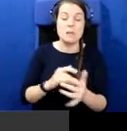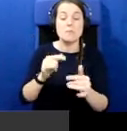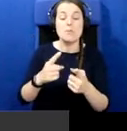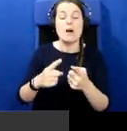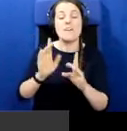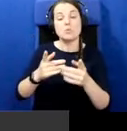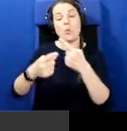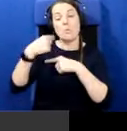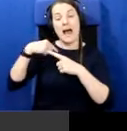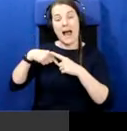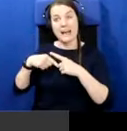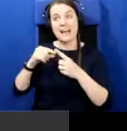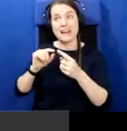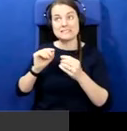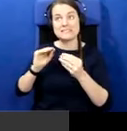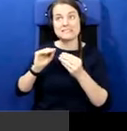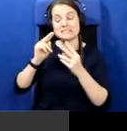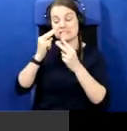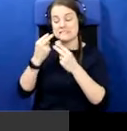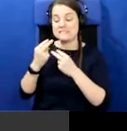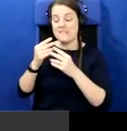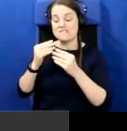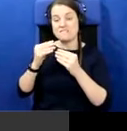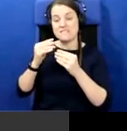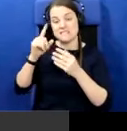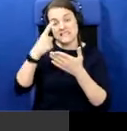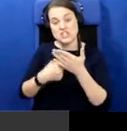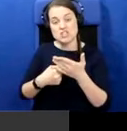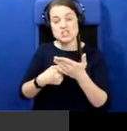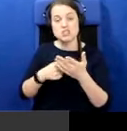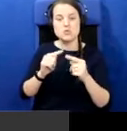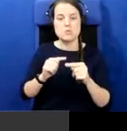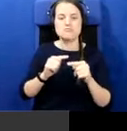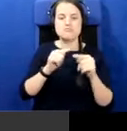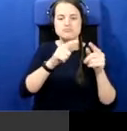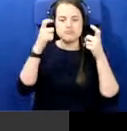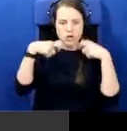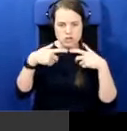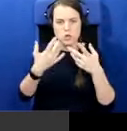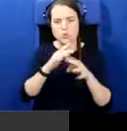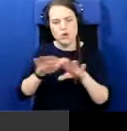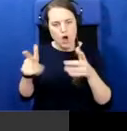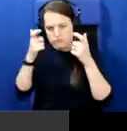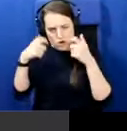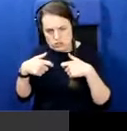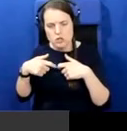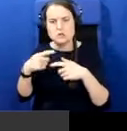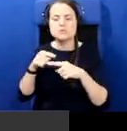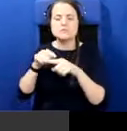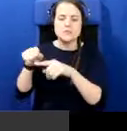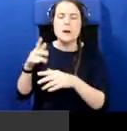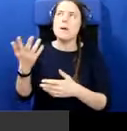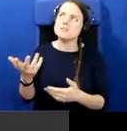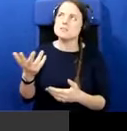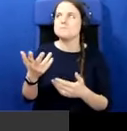certain decisions about prosecutions, no prosecutions, whatever. But I am convinced it's perfectly obvious that all the